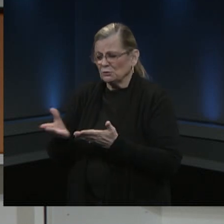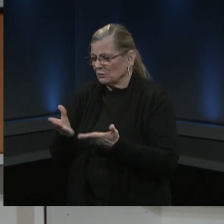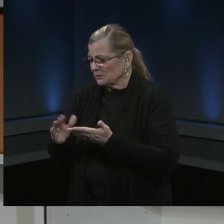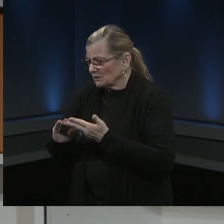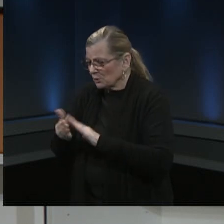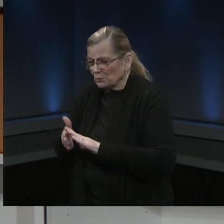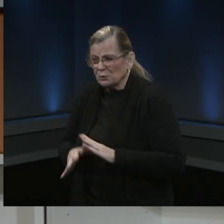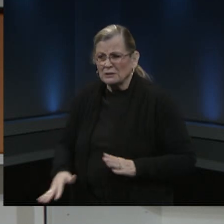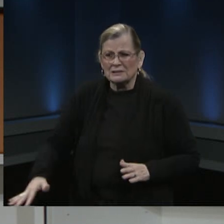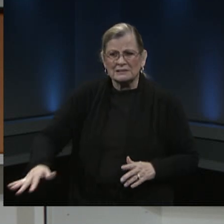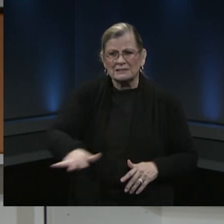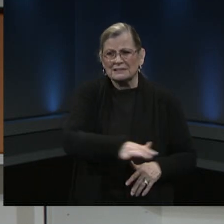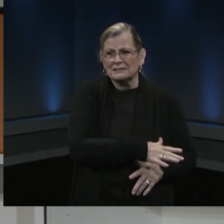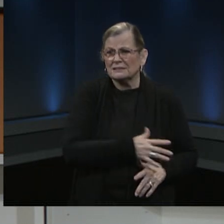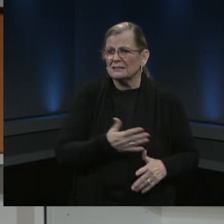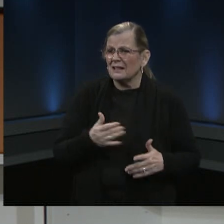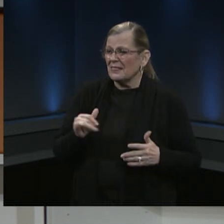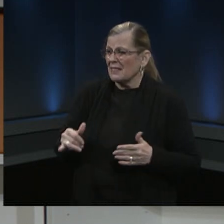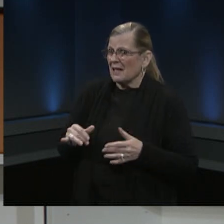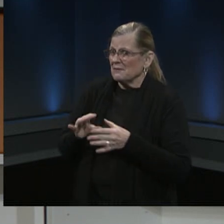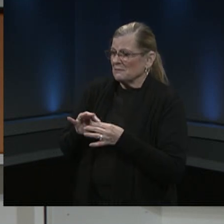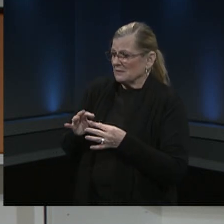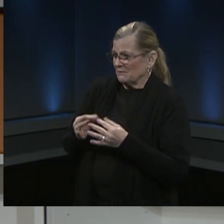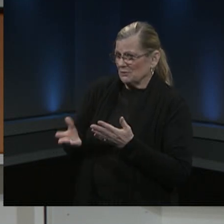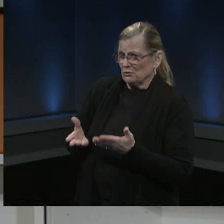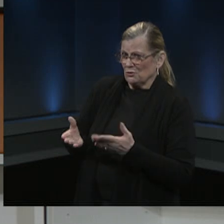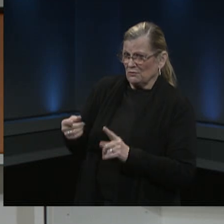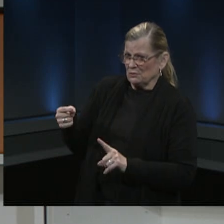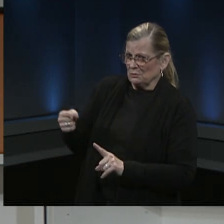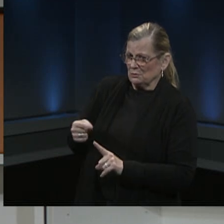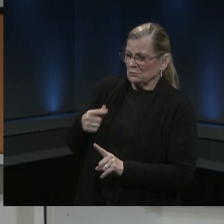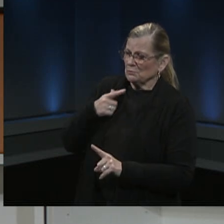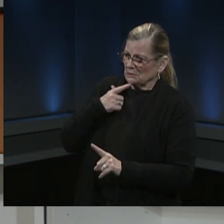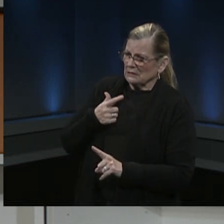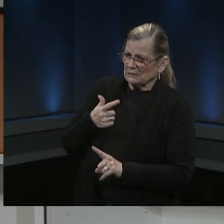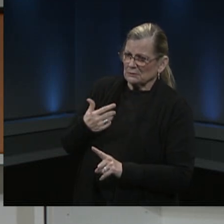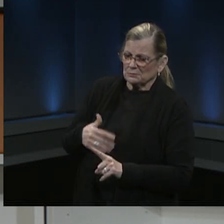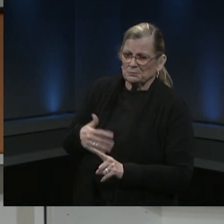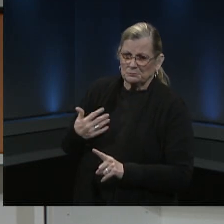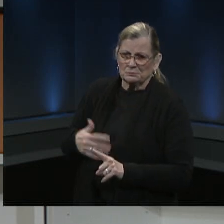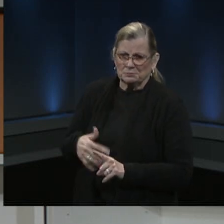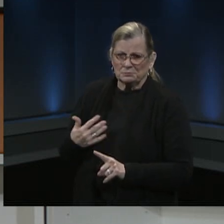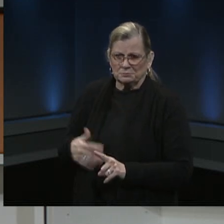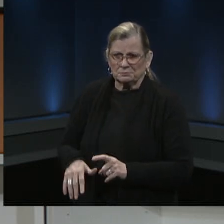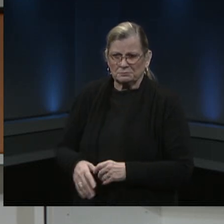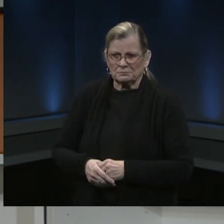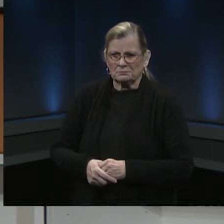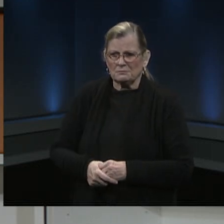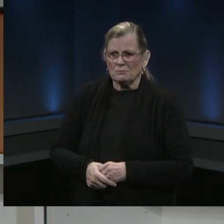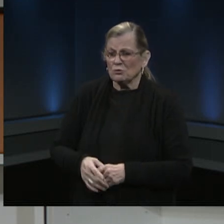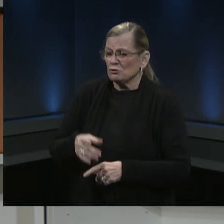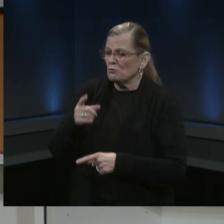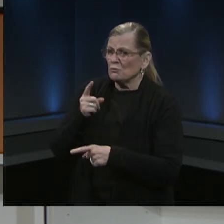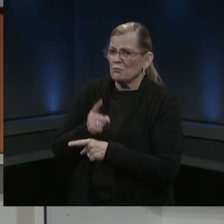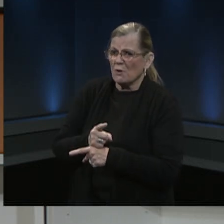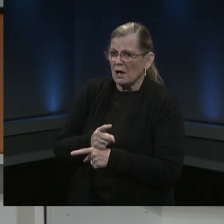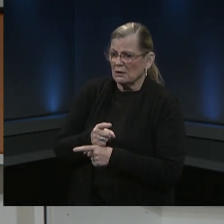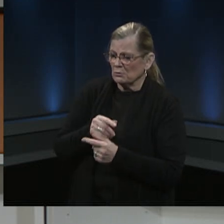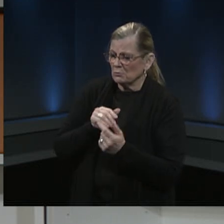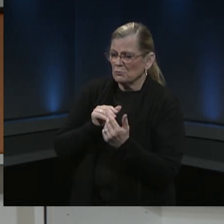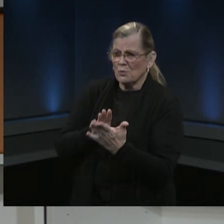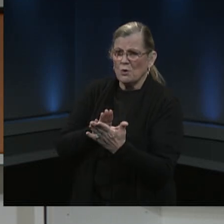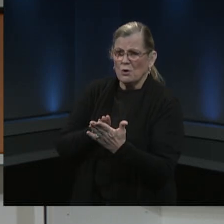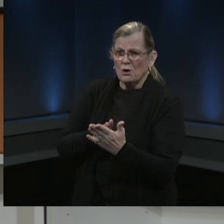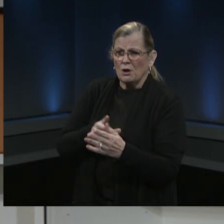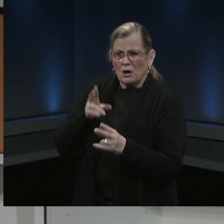about that service to the community so eloquently just a few minutes ago the right thing is to honor the